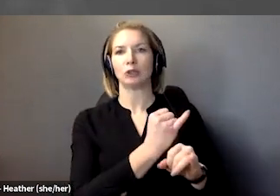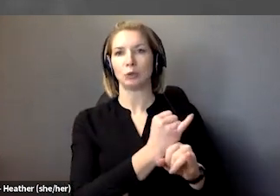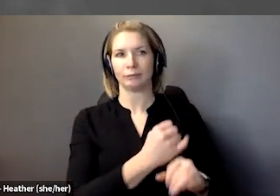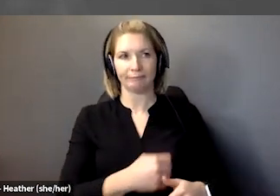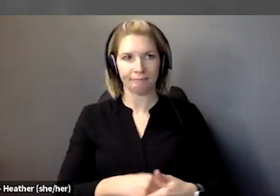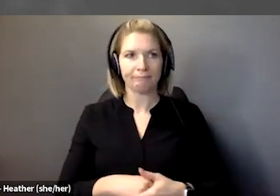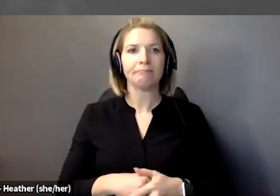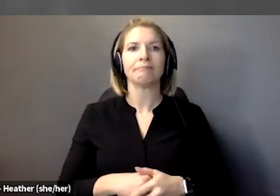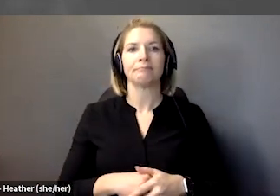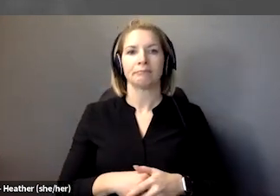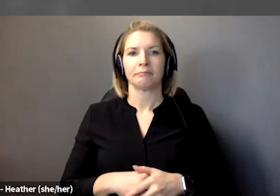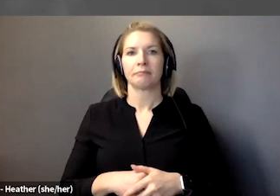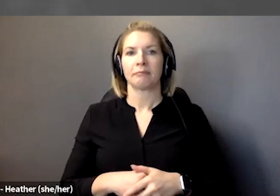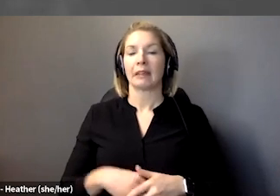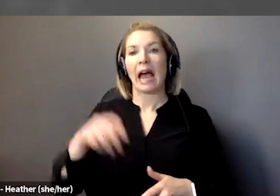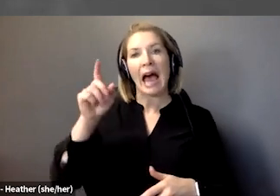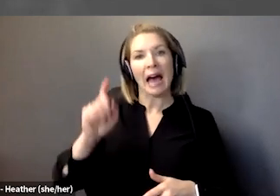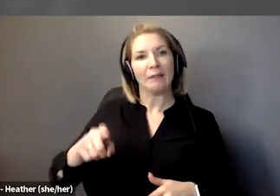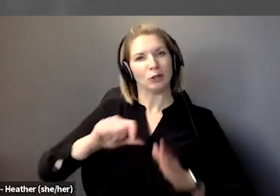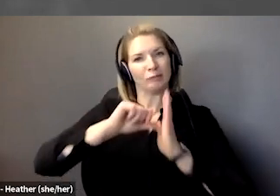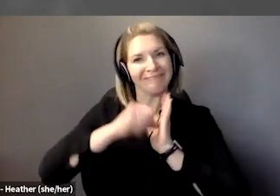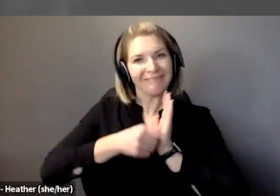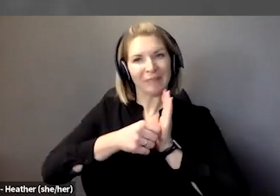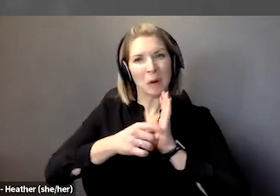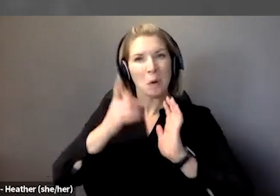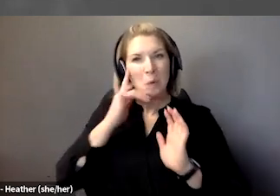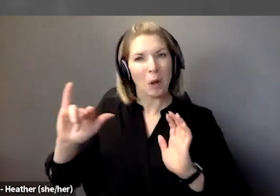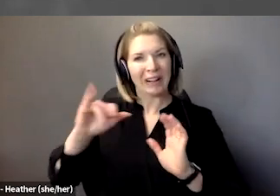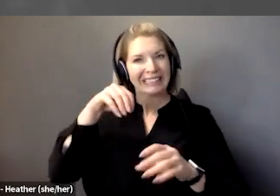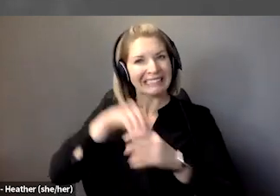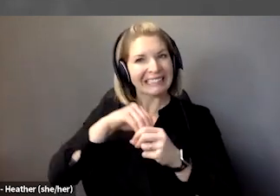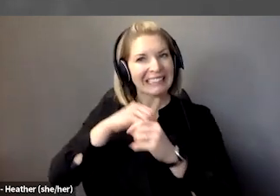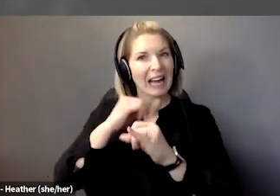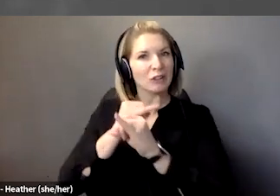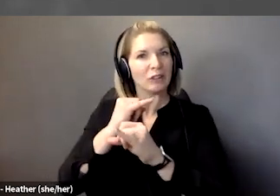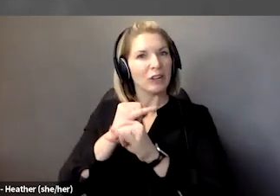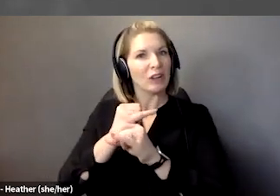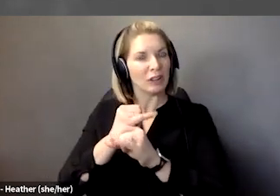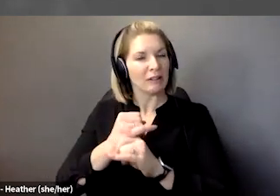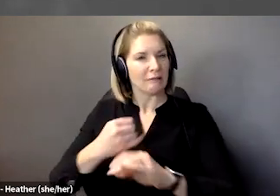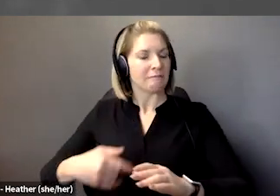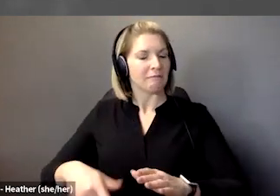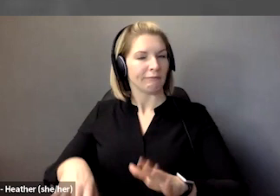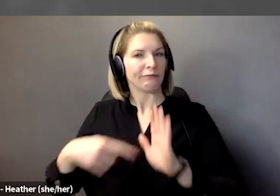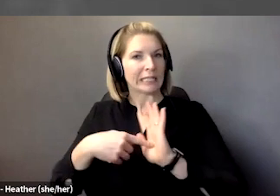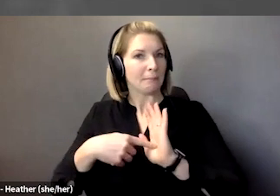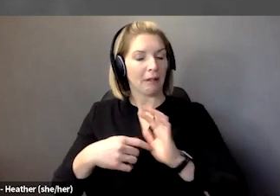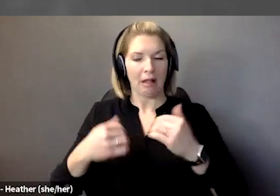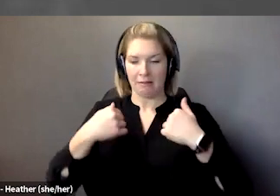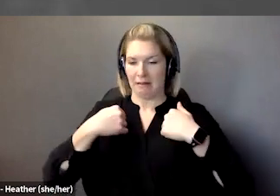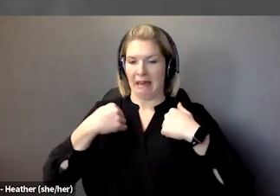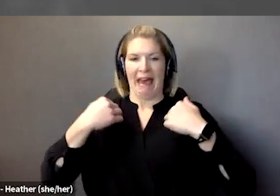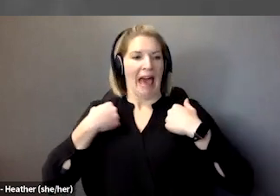illustrate how bad it is in those places, you got no choice or control over